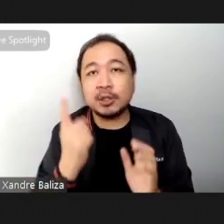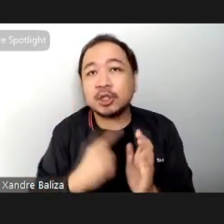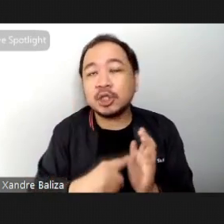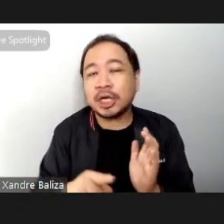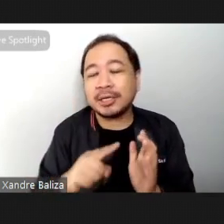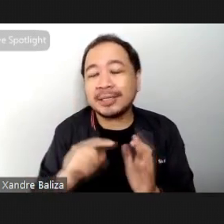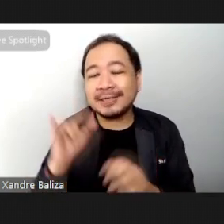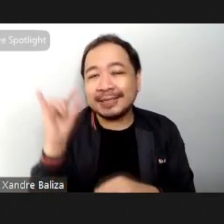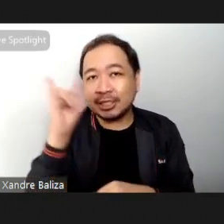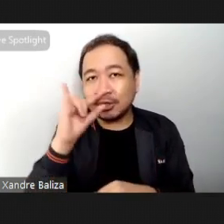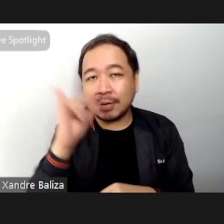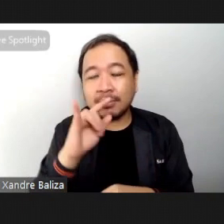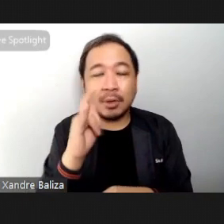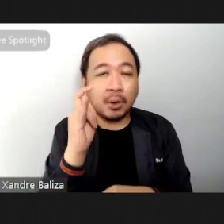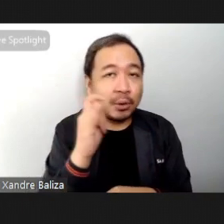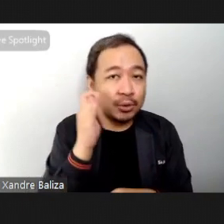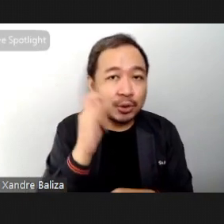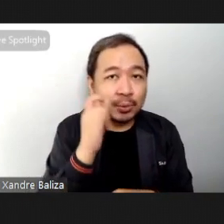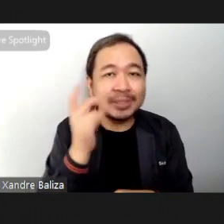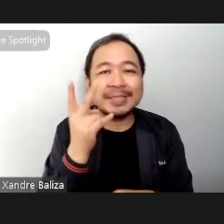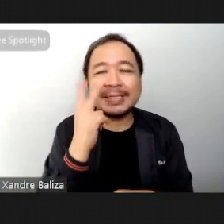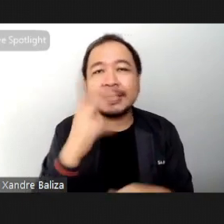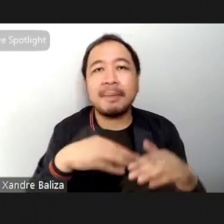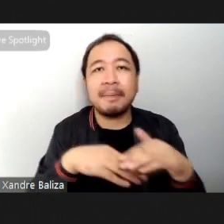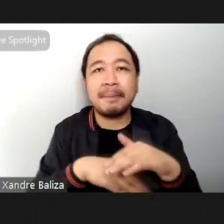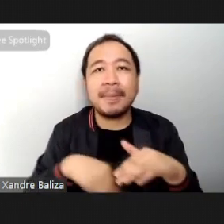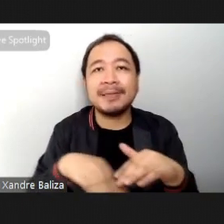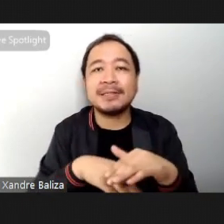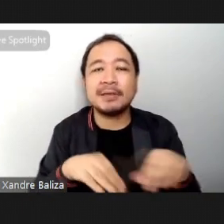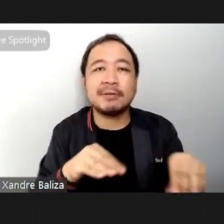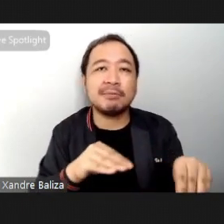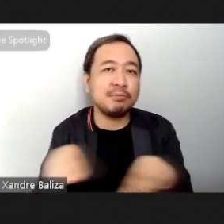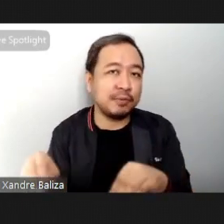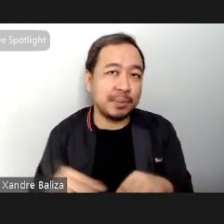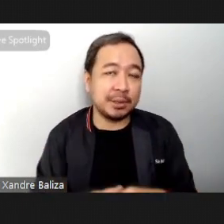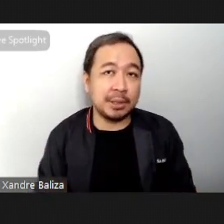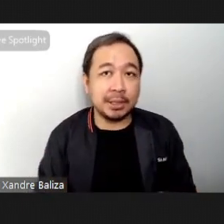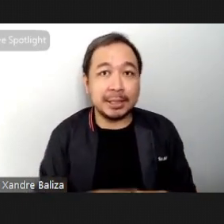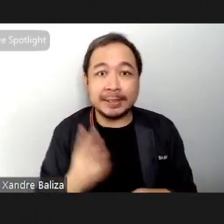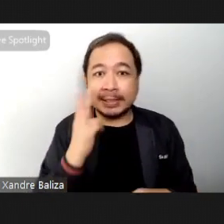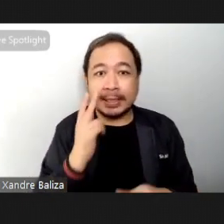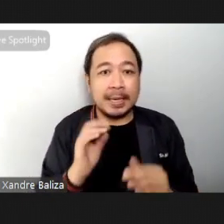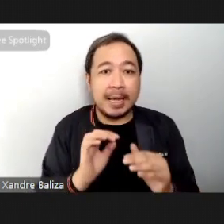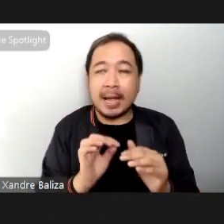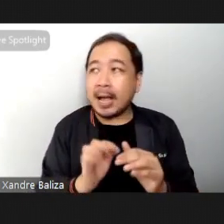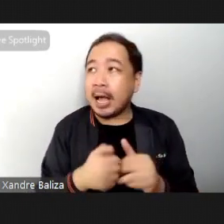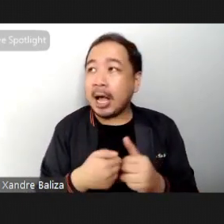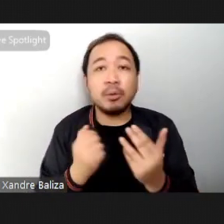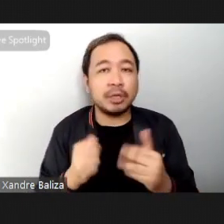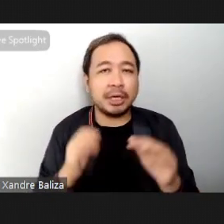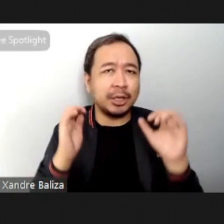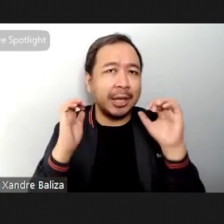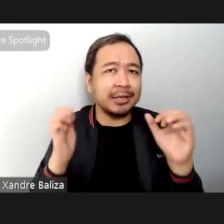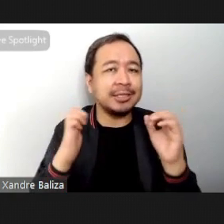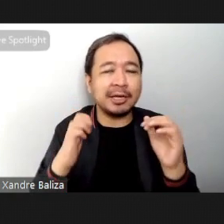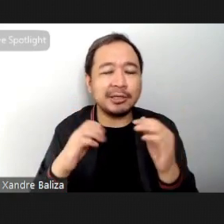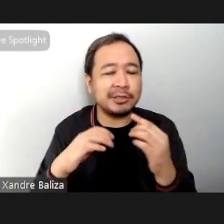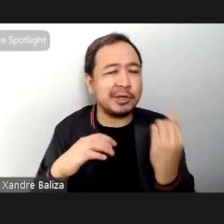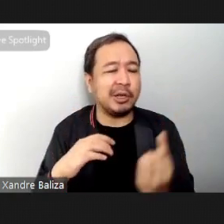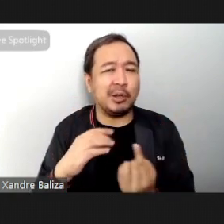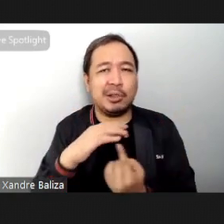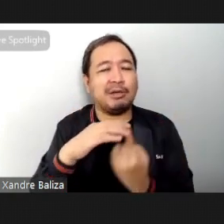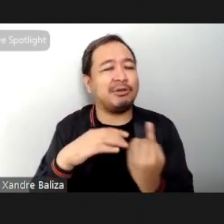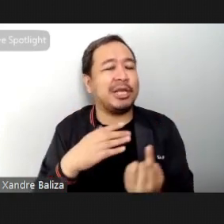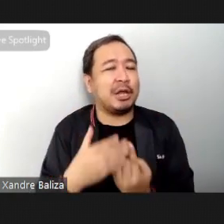YouTube to see the basic moves perform and you can see how these are done in isolation and you can also appreciate how